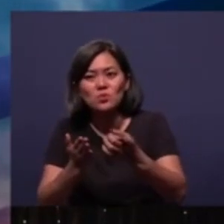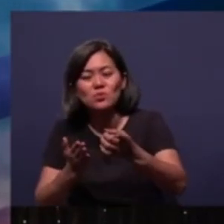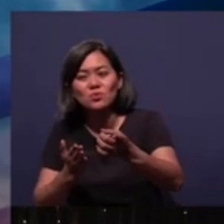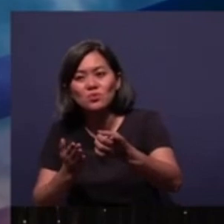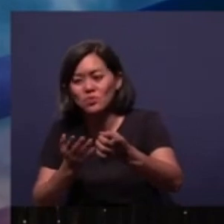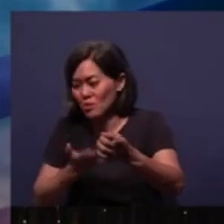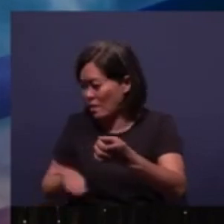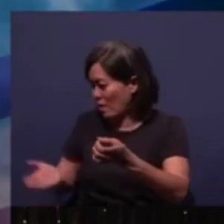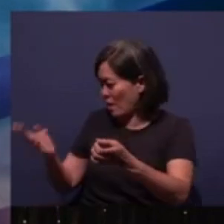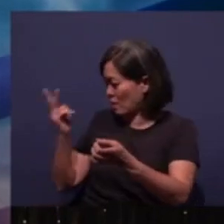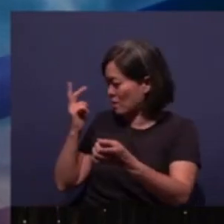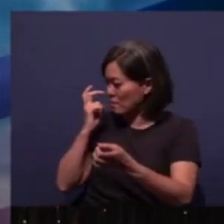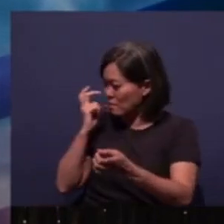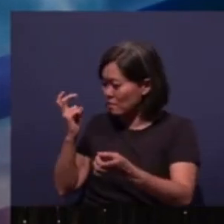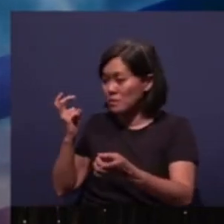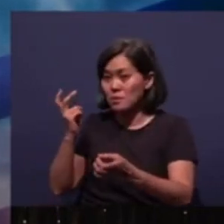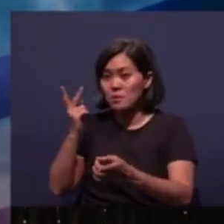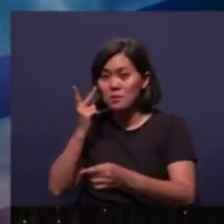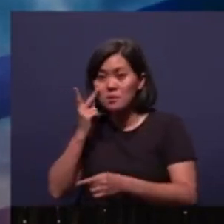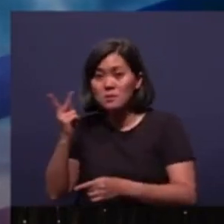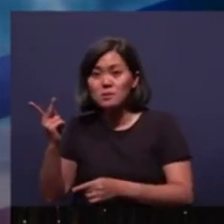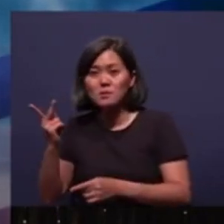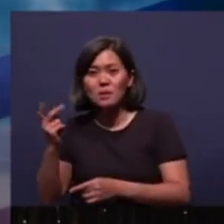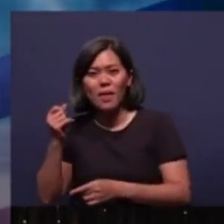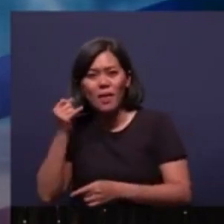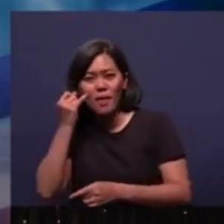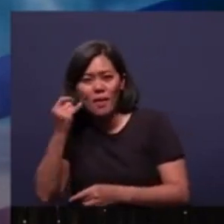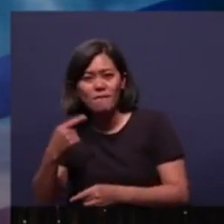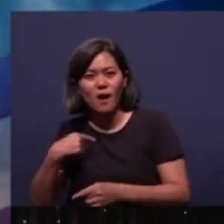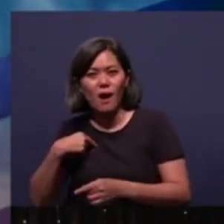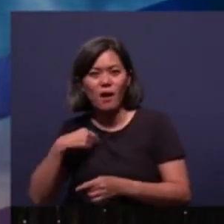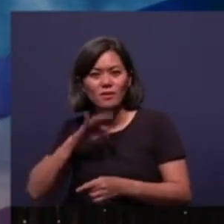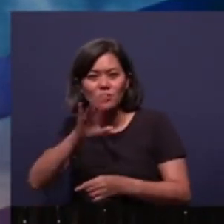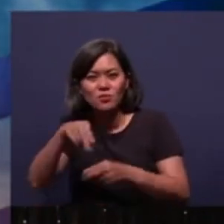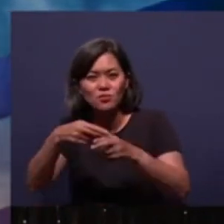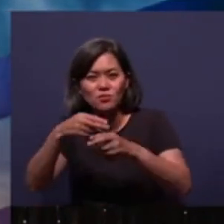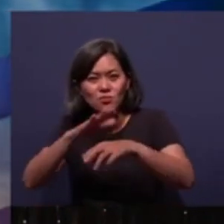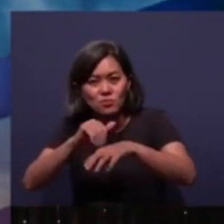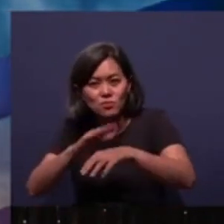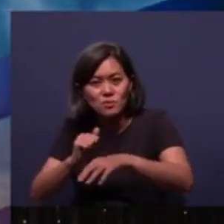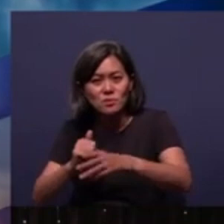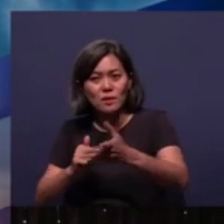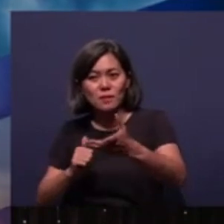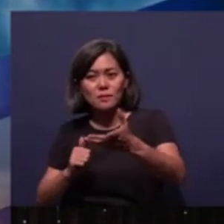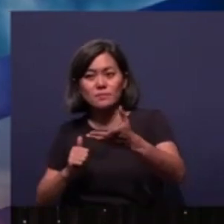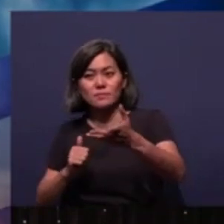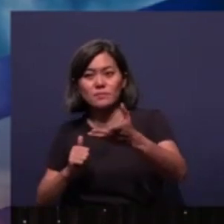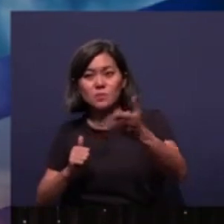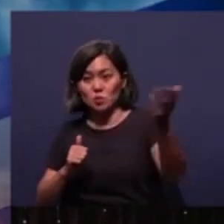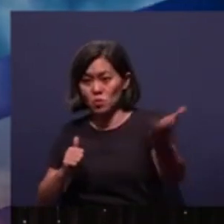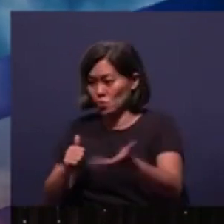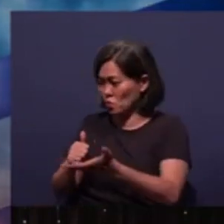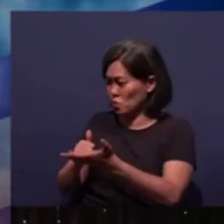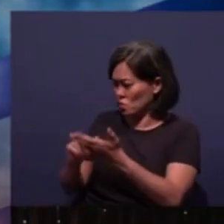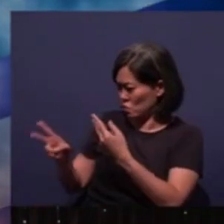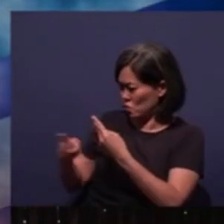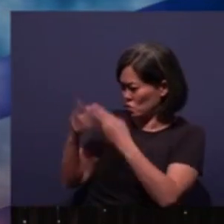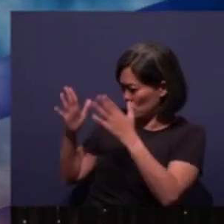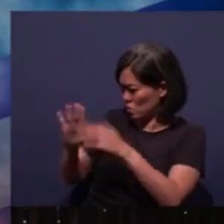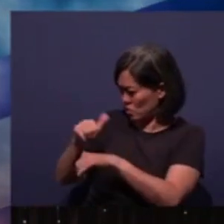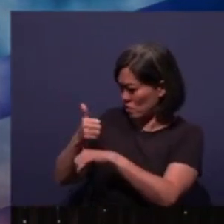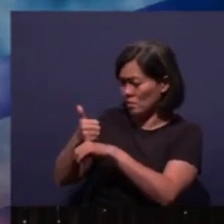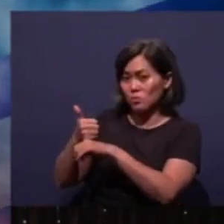let the blinded see If I but call your name Will you